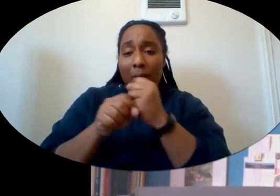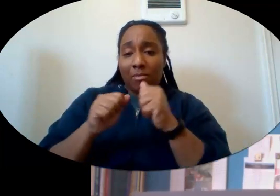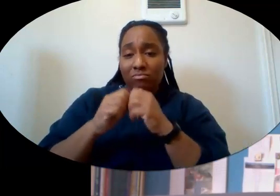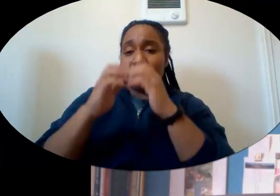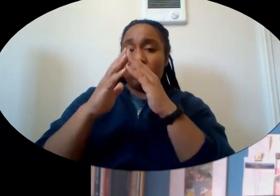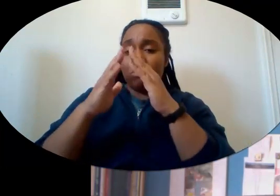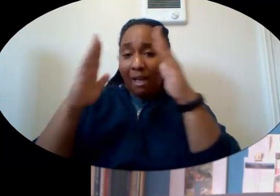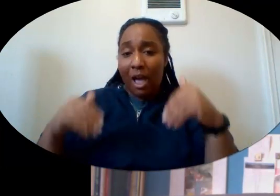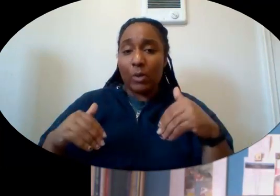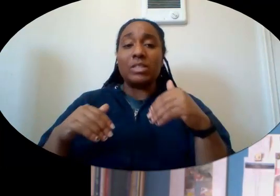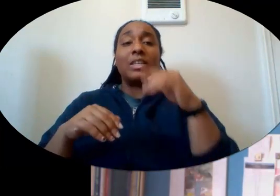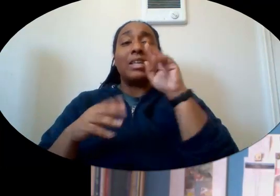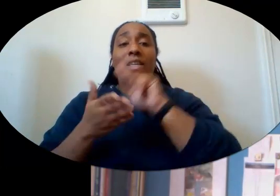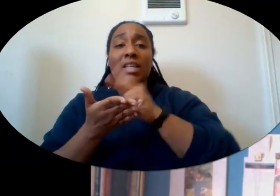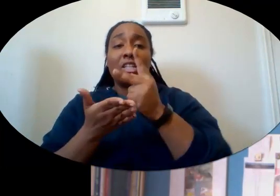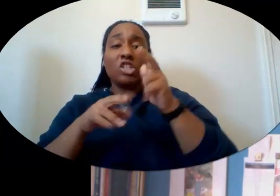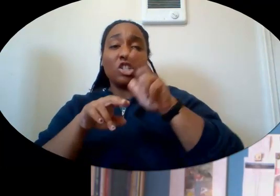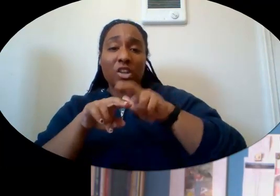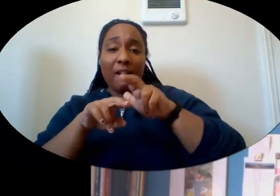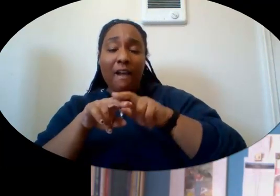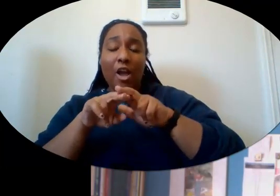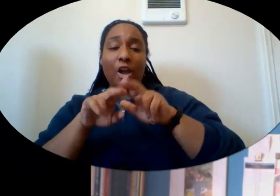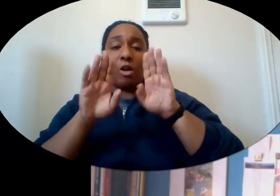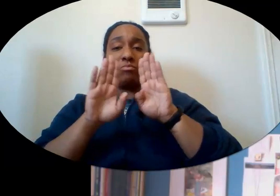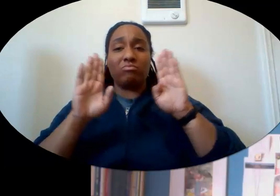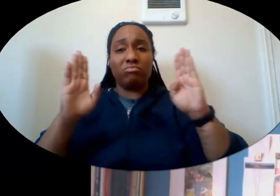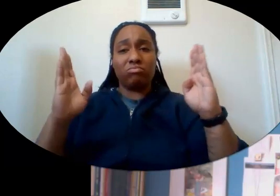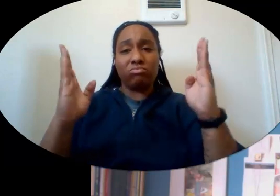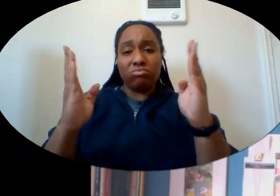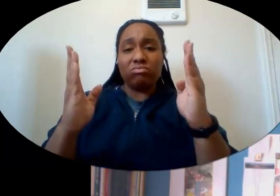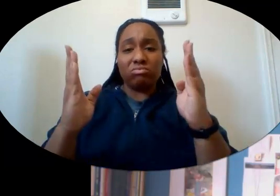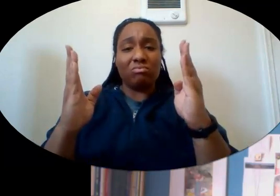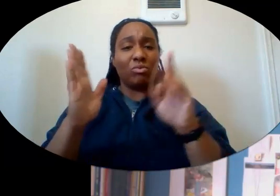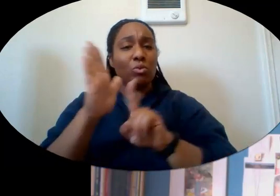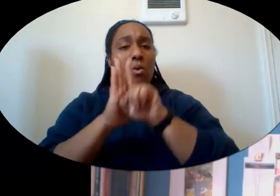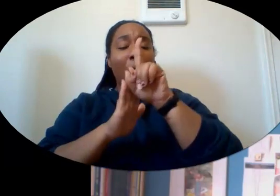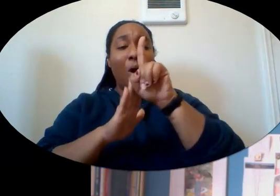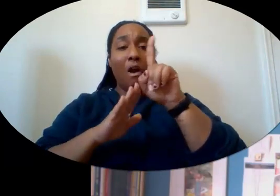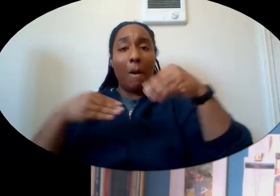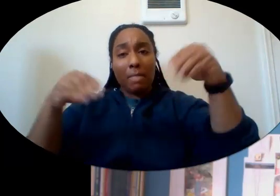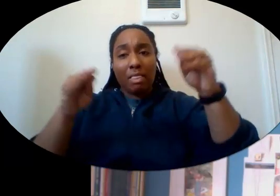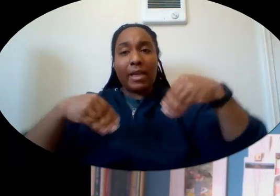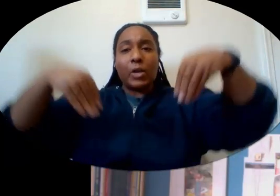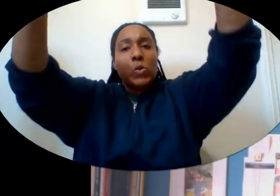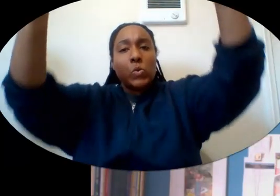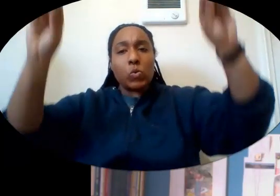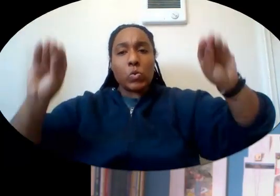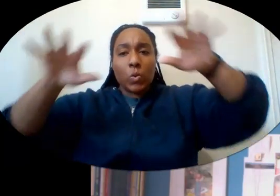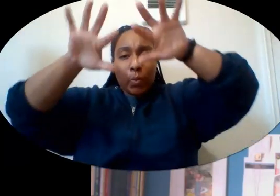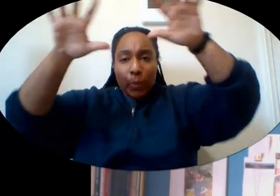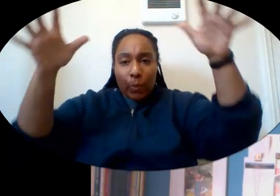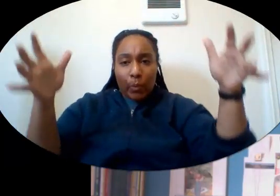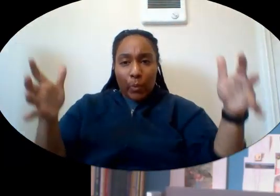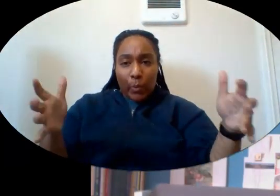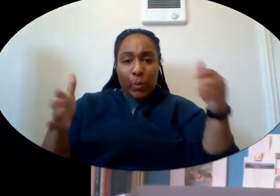chair fort. The chairs, the backs of the chairs are there. They're tall, so you can put the sheet or blanket or something like that and